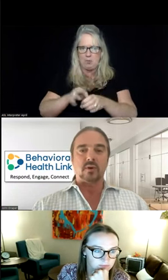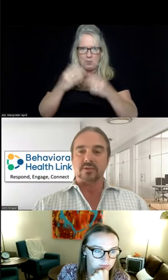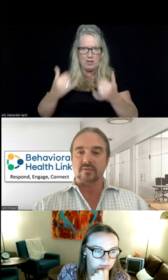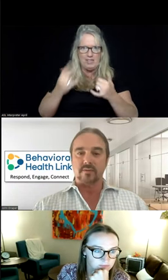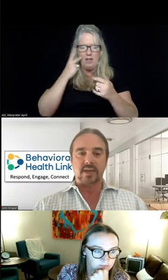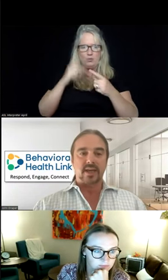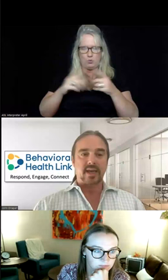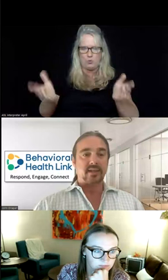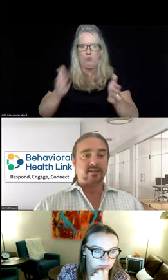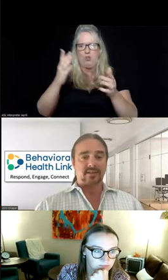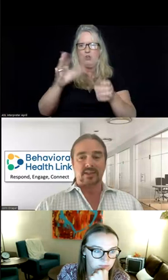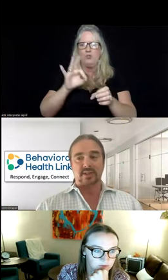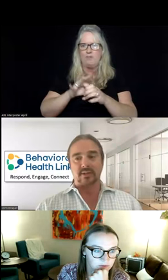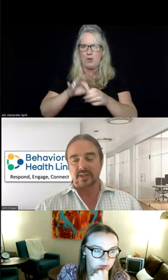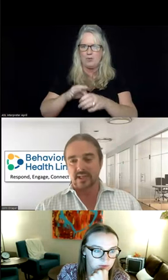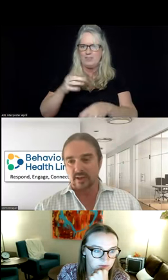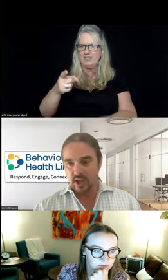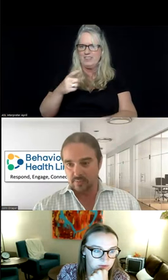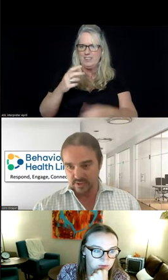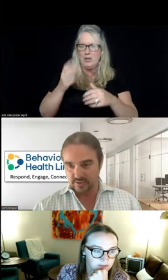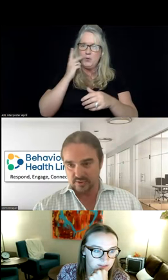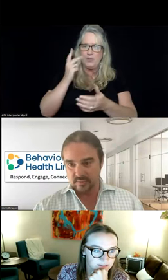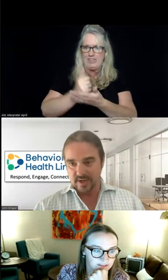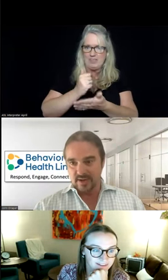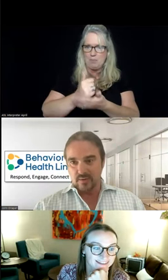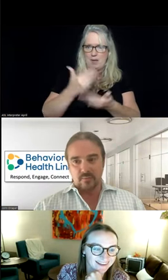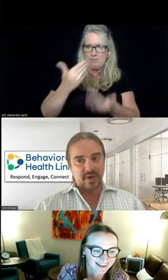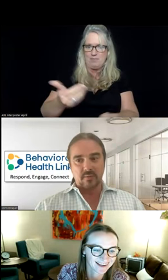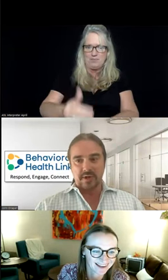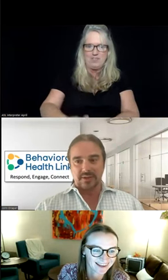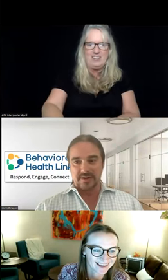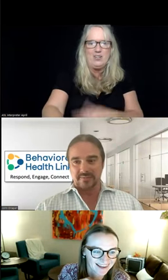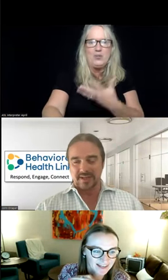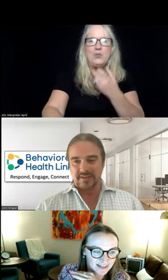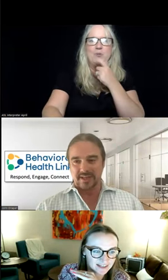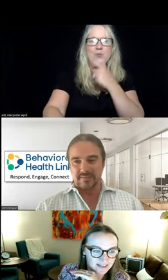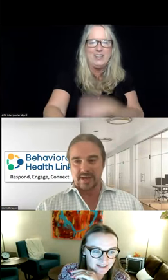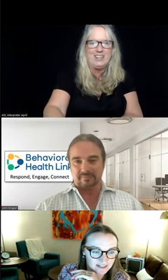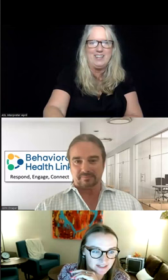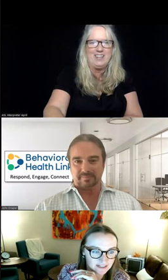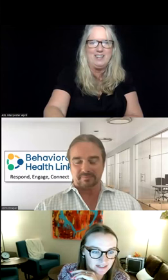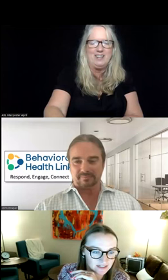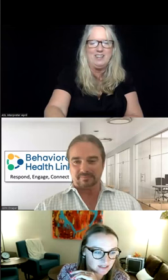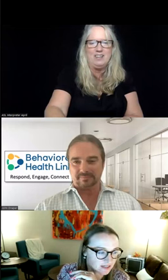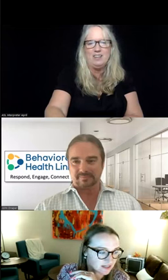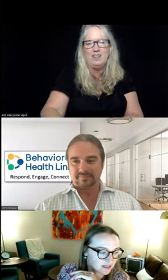urge you all to vote. Anna, sounds like you're going to need a little help here. So where do you want to turn? What are you thinking about?